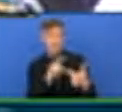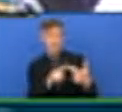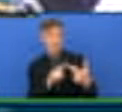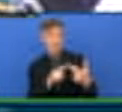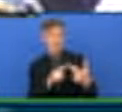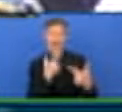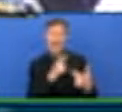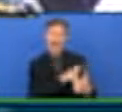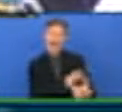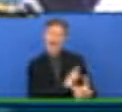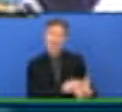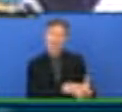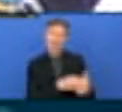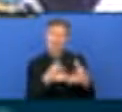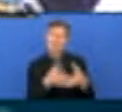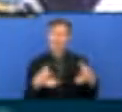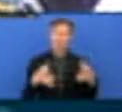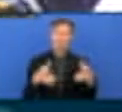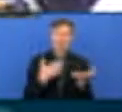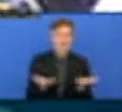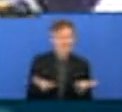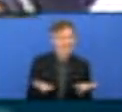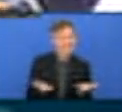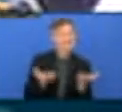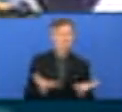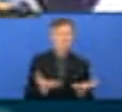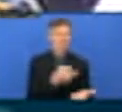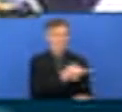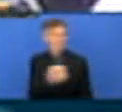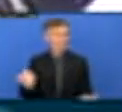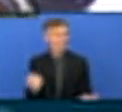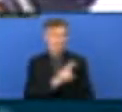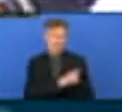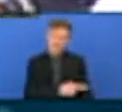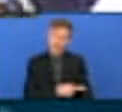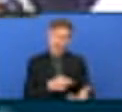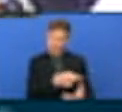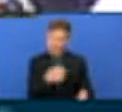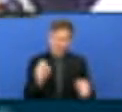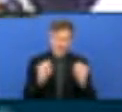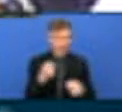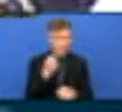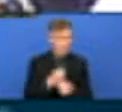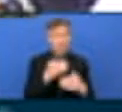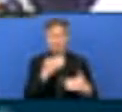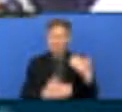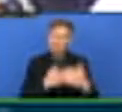capacitate civil servants to ensure effective implementation as well as monitoring and evaluation.